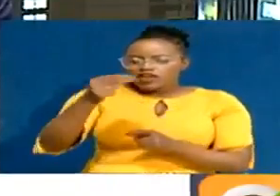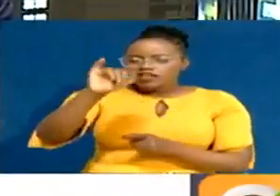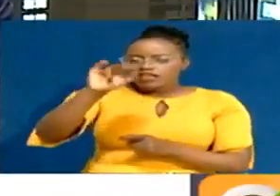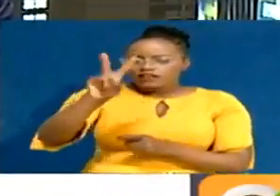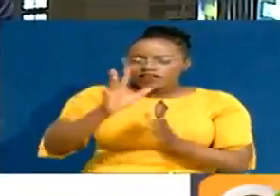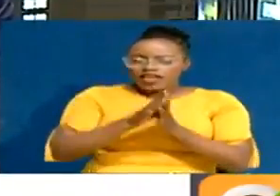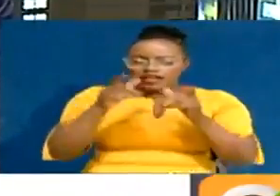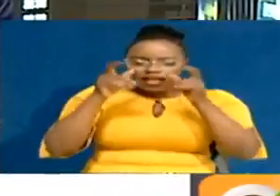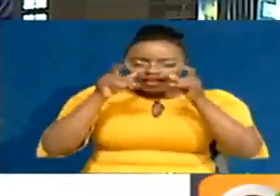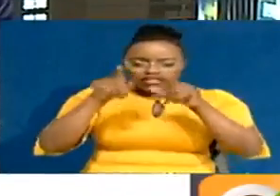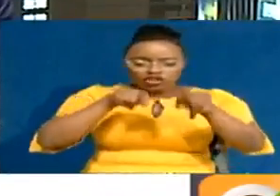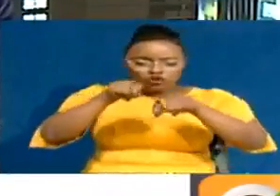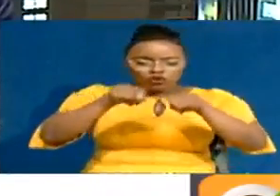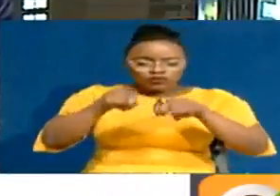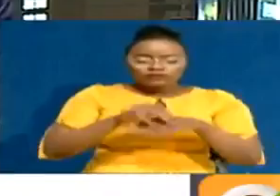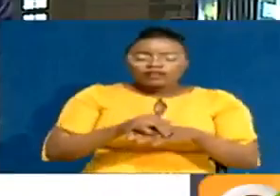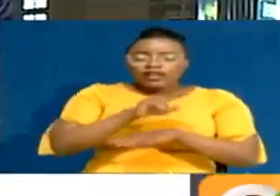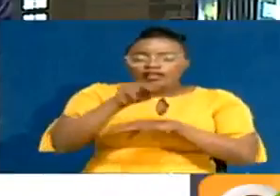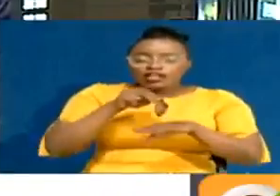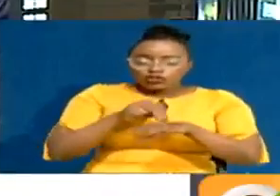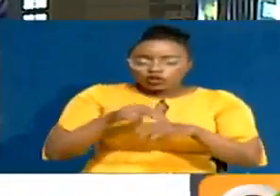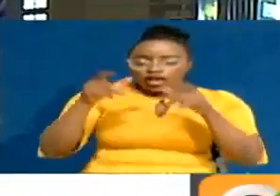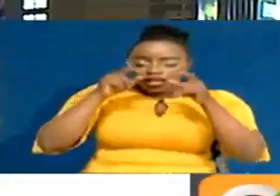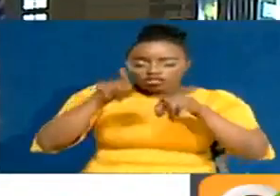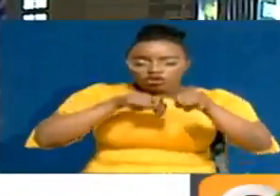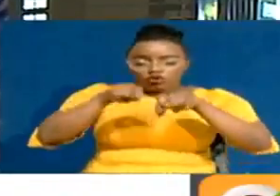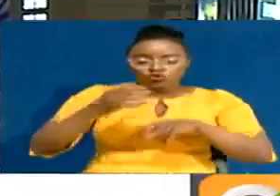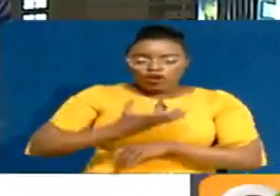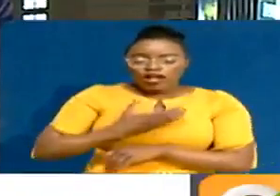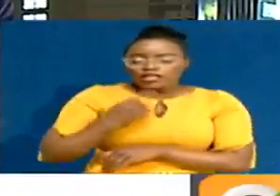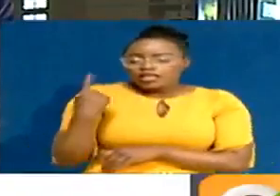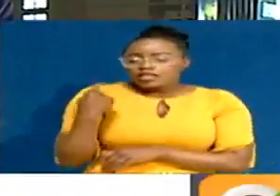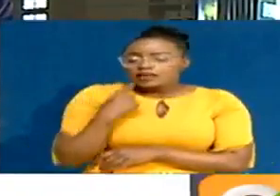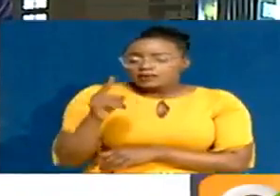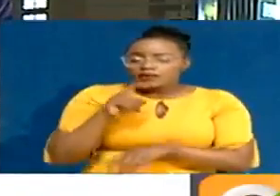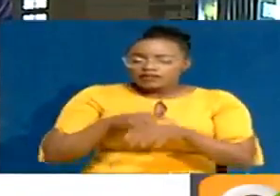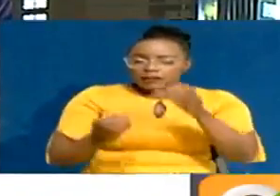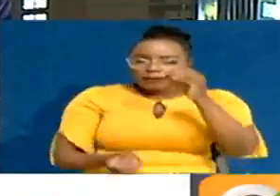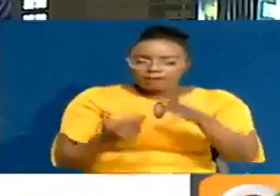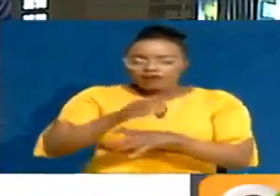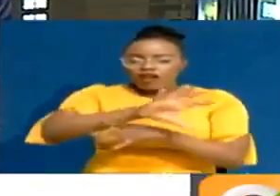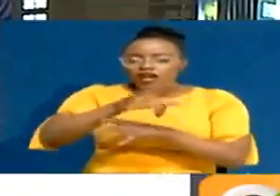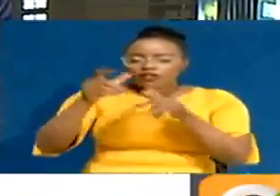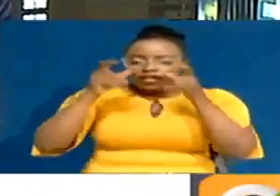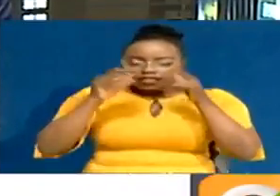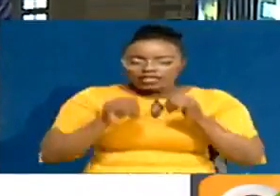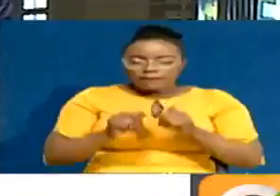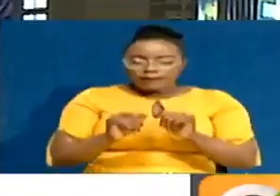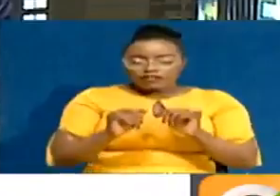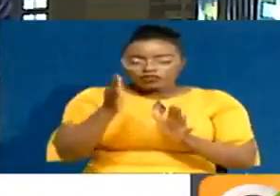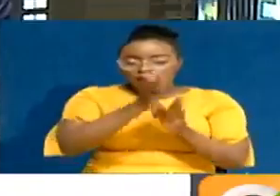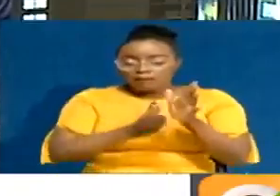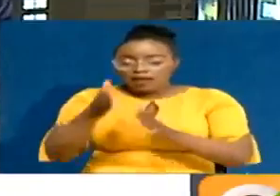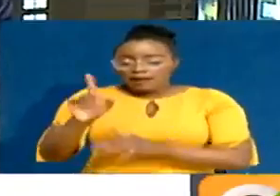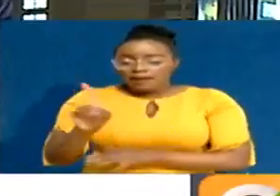and AIDS control. The National AIDS Control Council highlighted this today whilst launching the County AIDS Implementation Plan